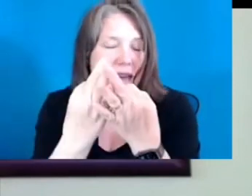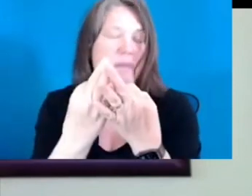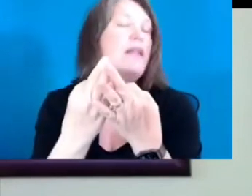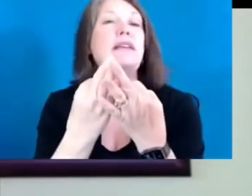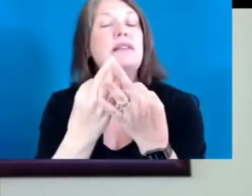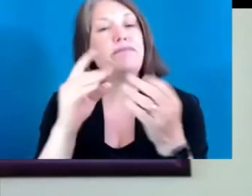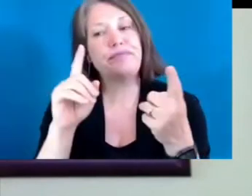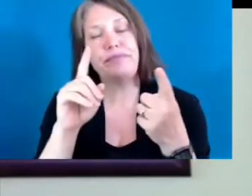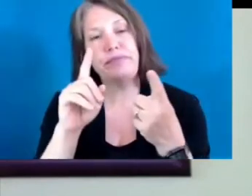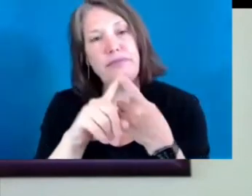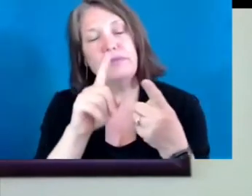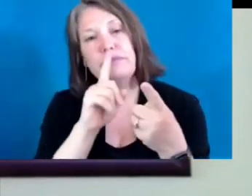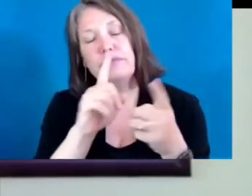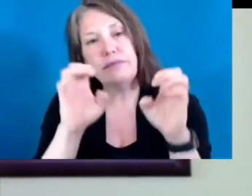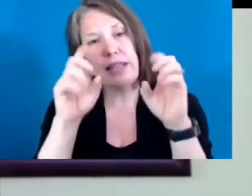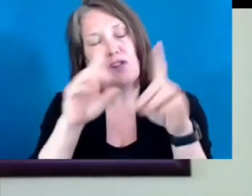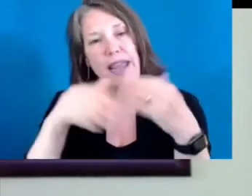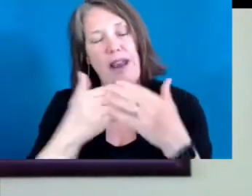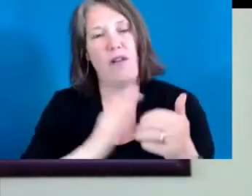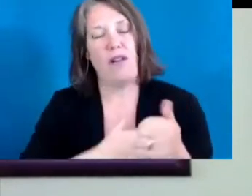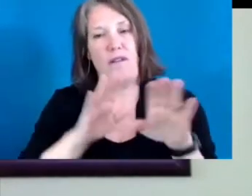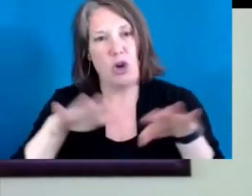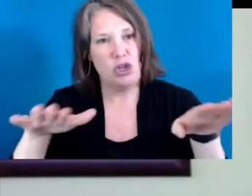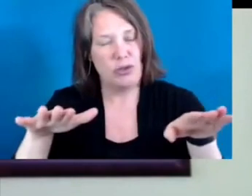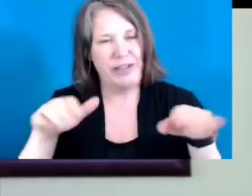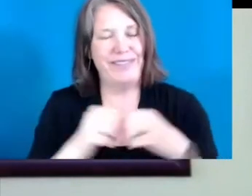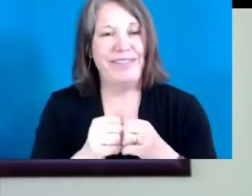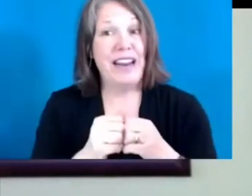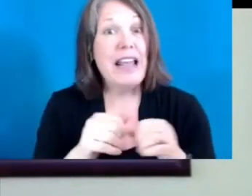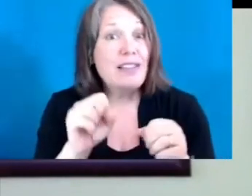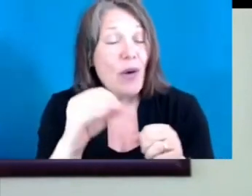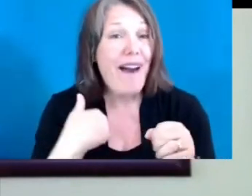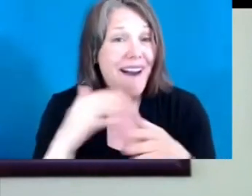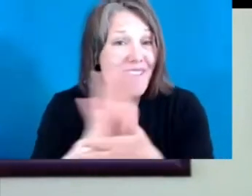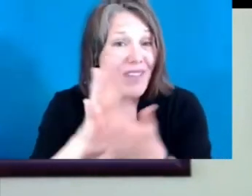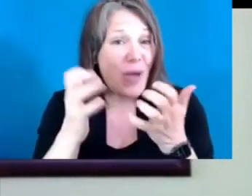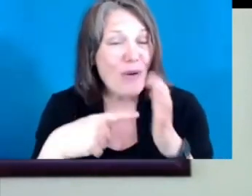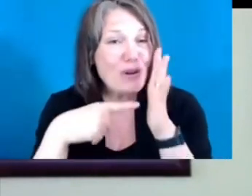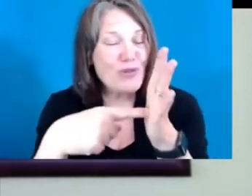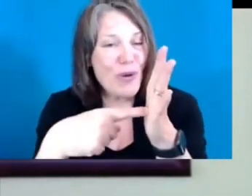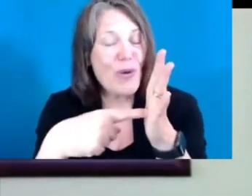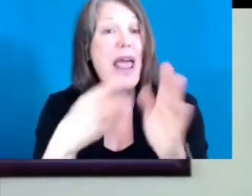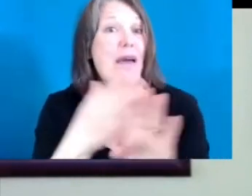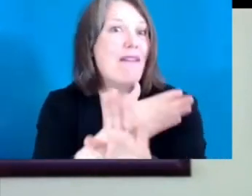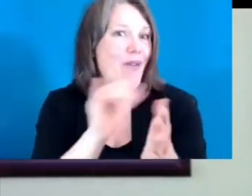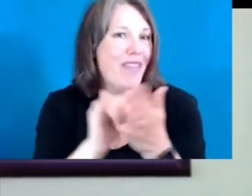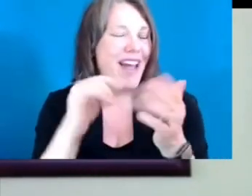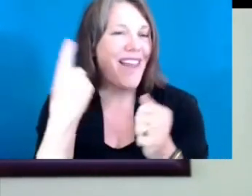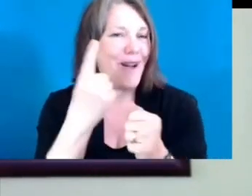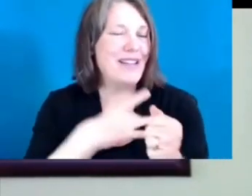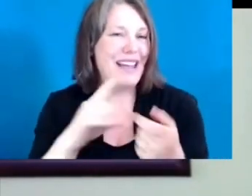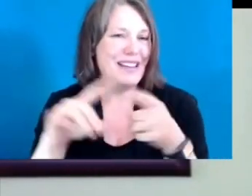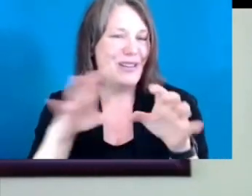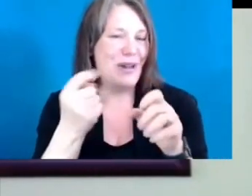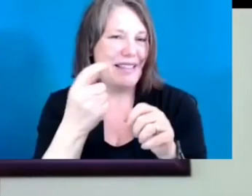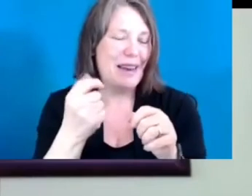to educate all of our children. And so I have a video I want to show you. And before that, I always like